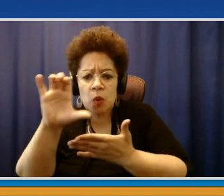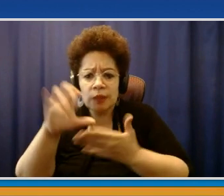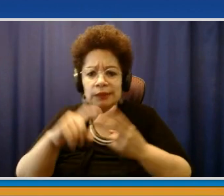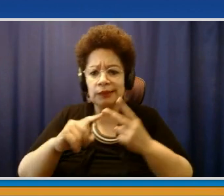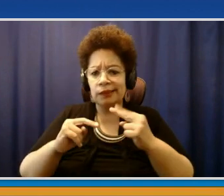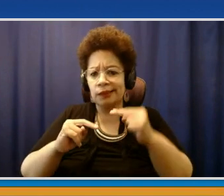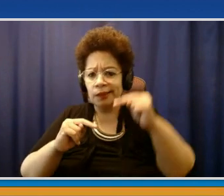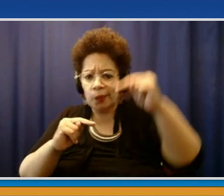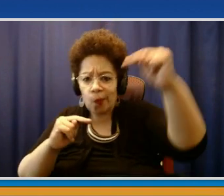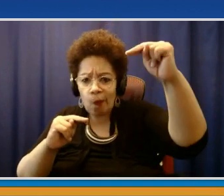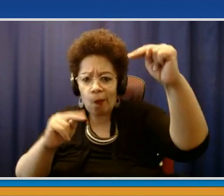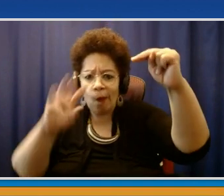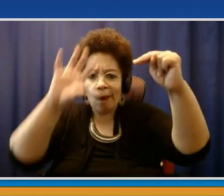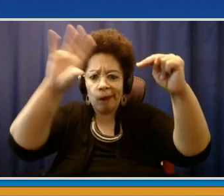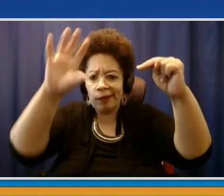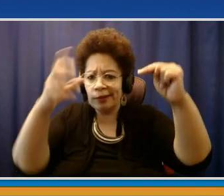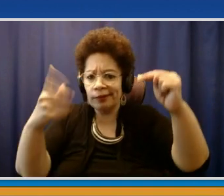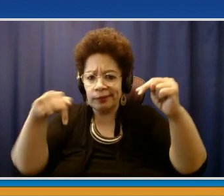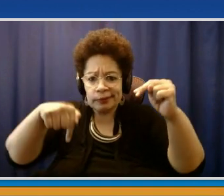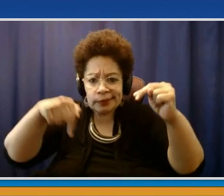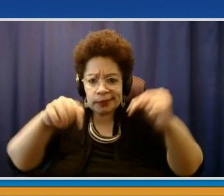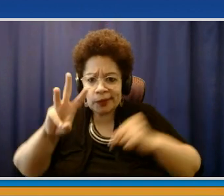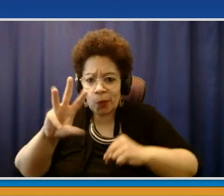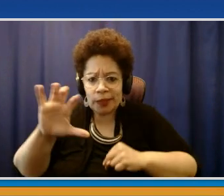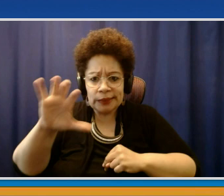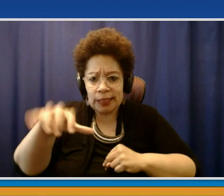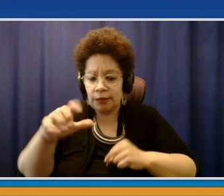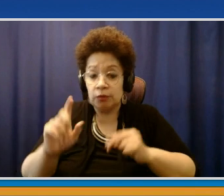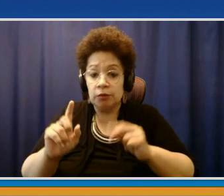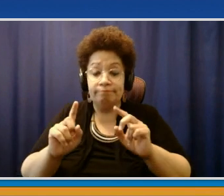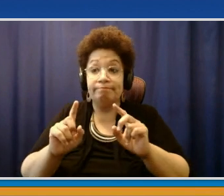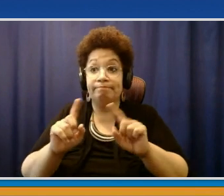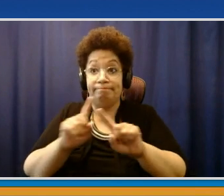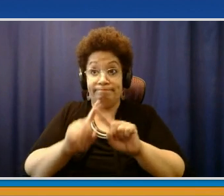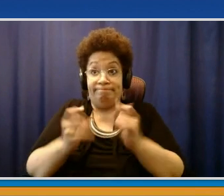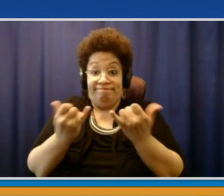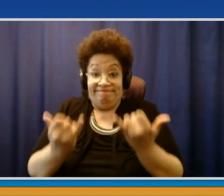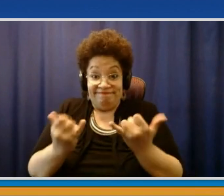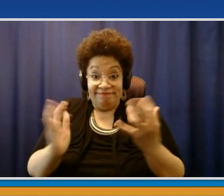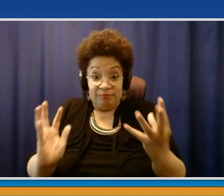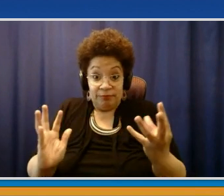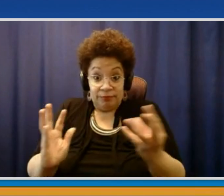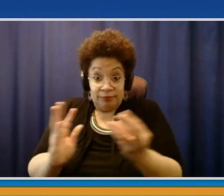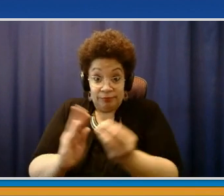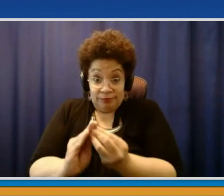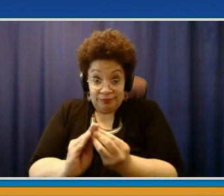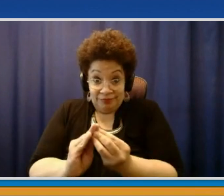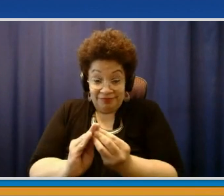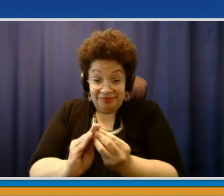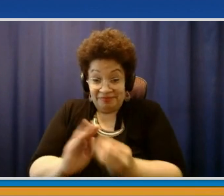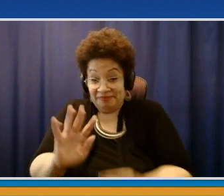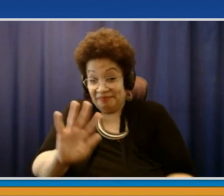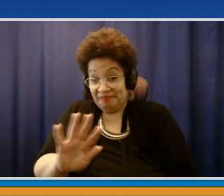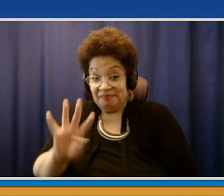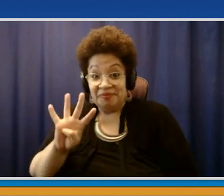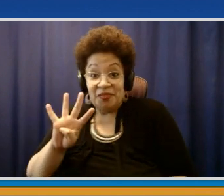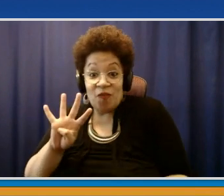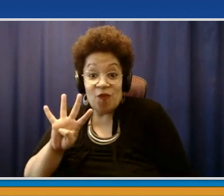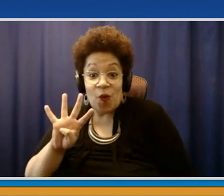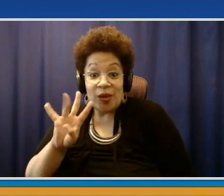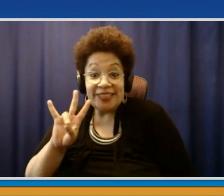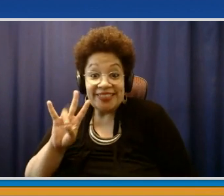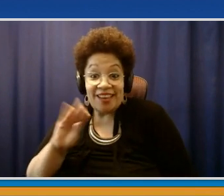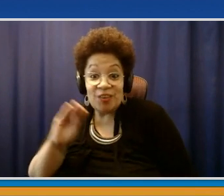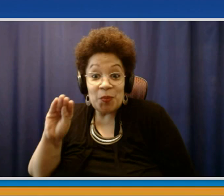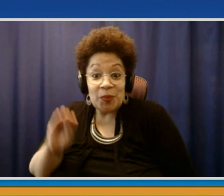our system. We have had at this point 47% of Westchester residents fully vaccinated, having had two doses where two